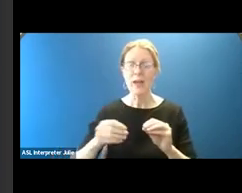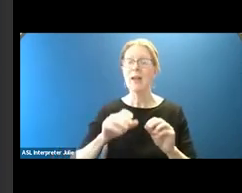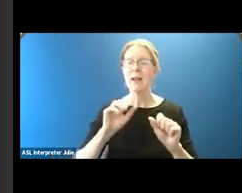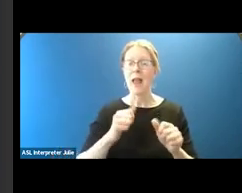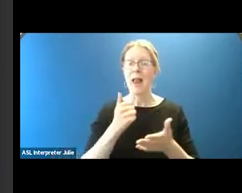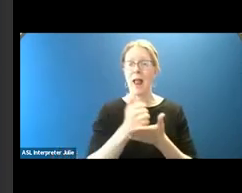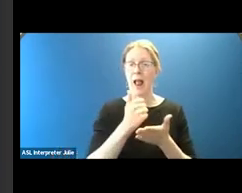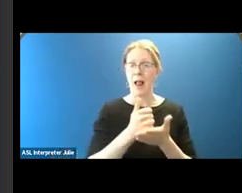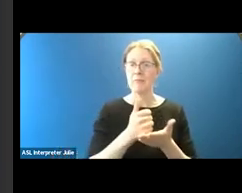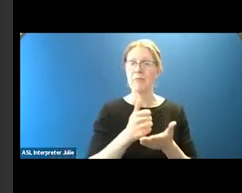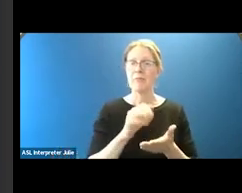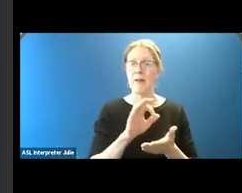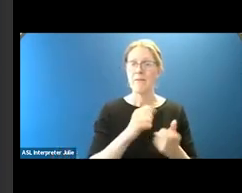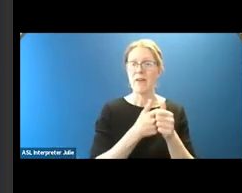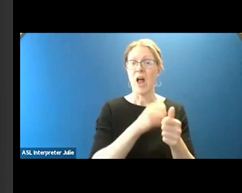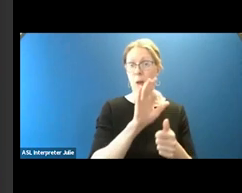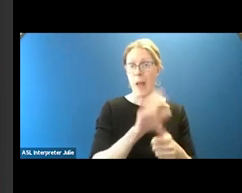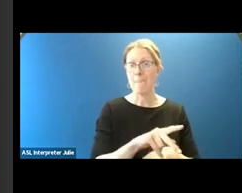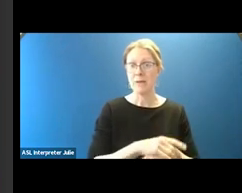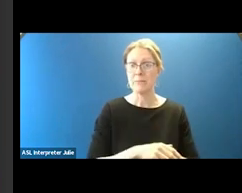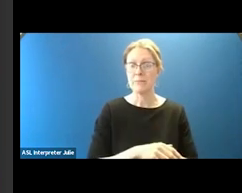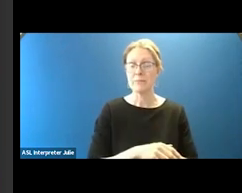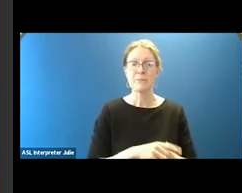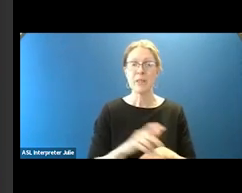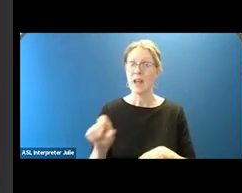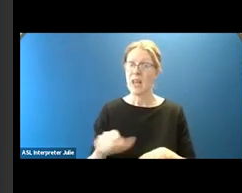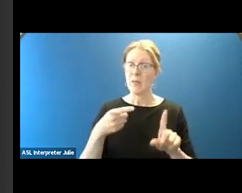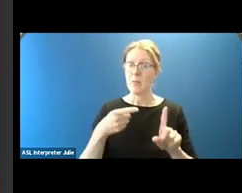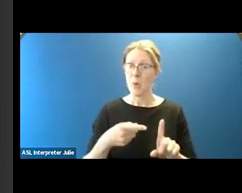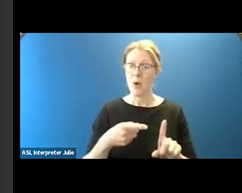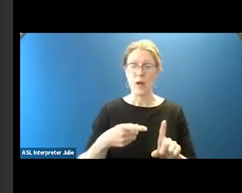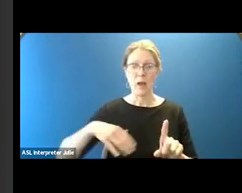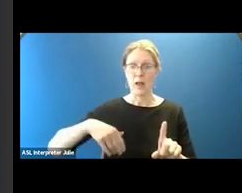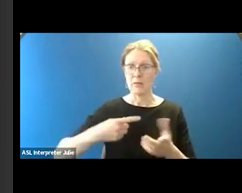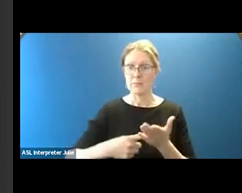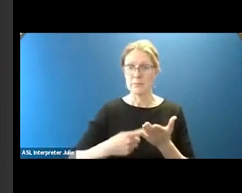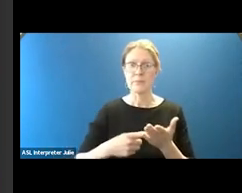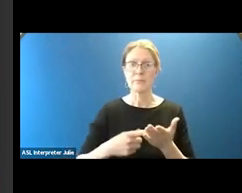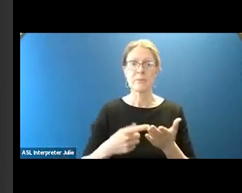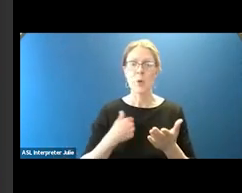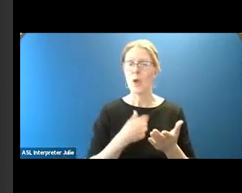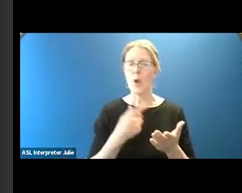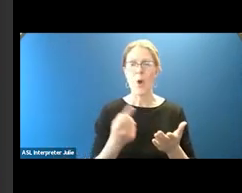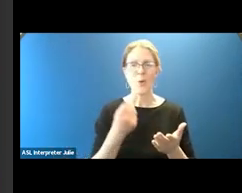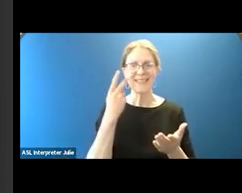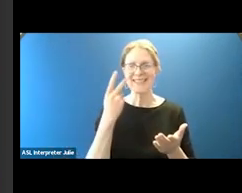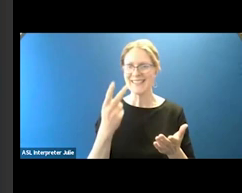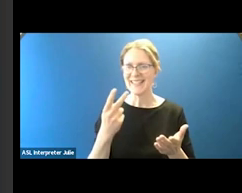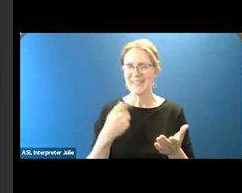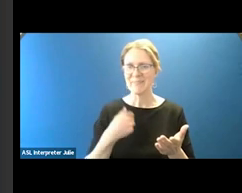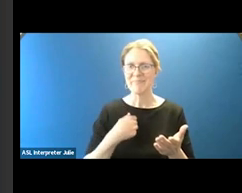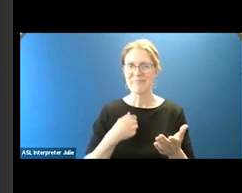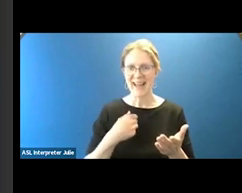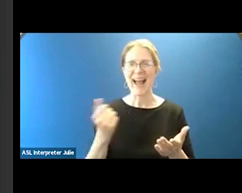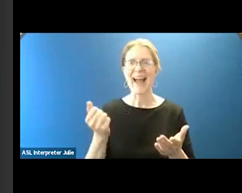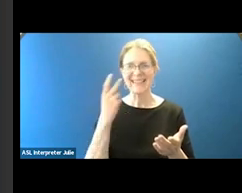so do that. Something that I also don't think that was mentioned there, which is what we always see. And I think all of our three speakers are nodding